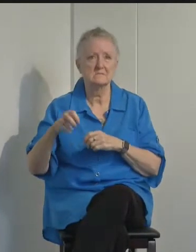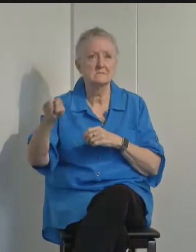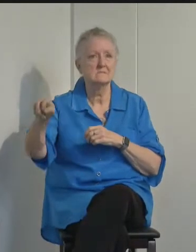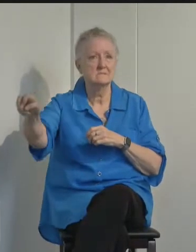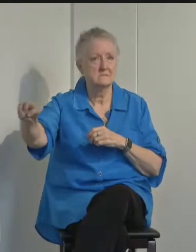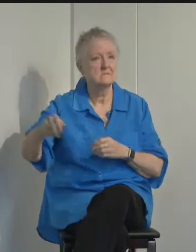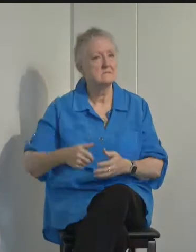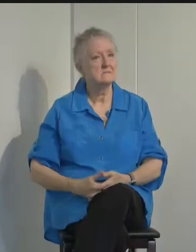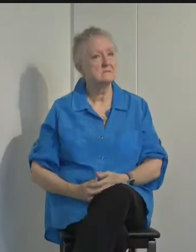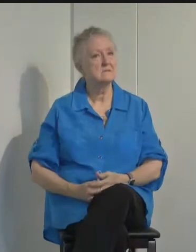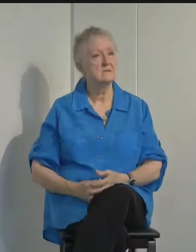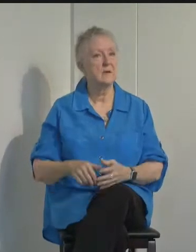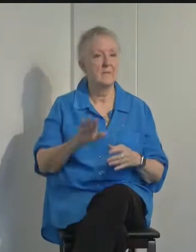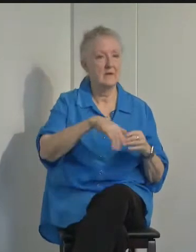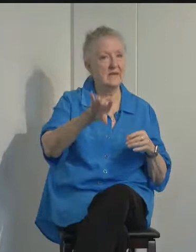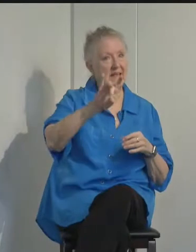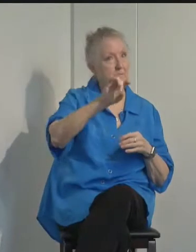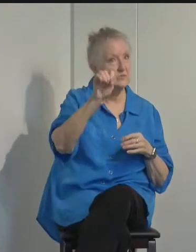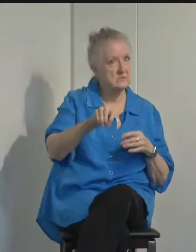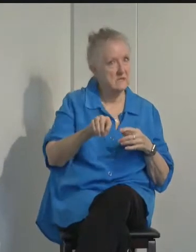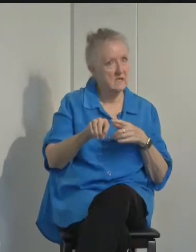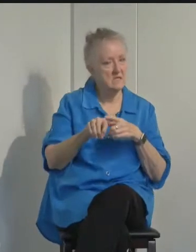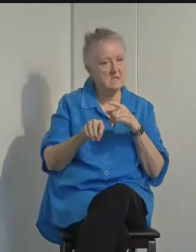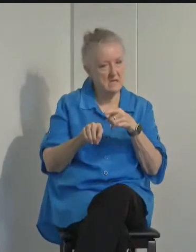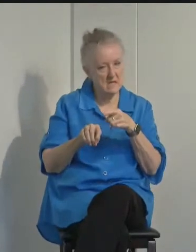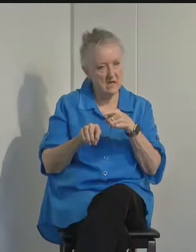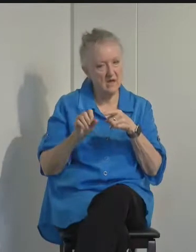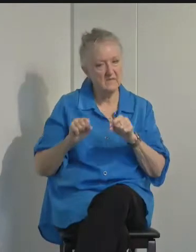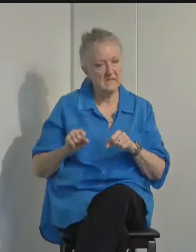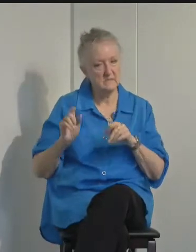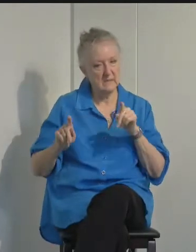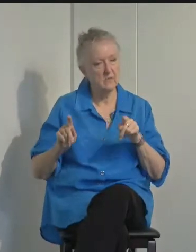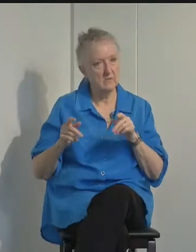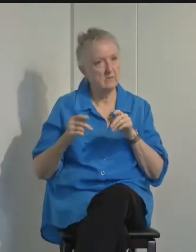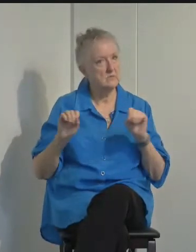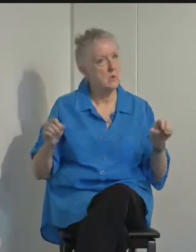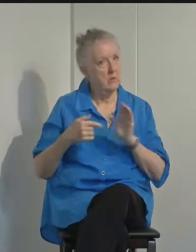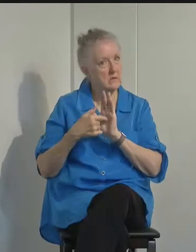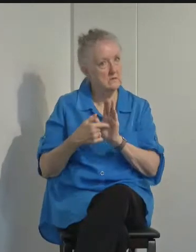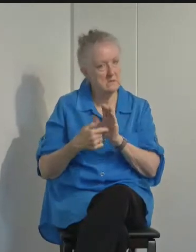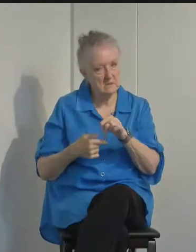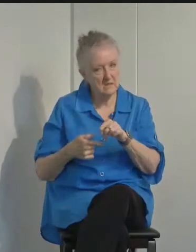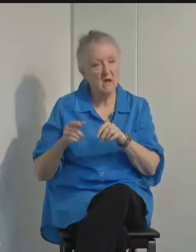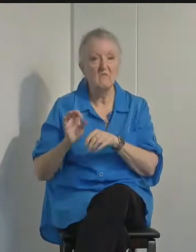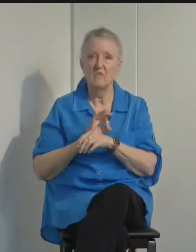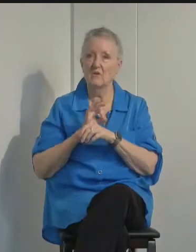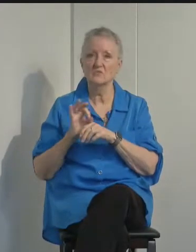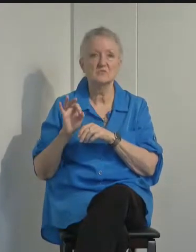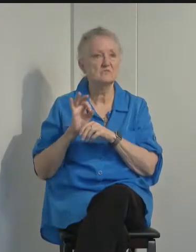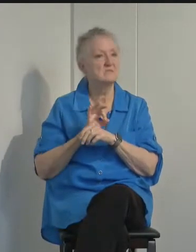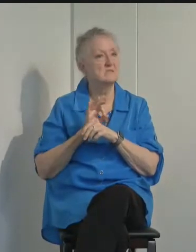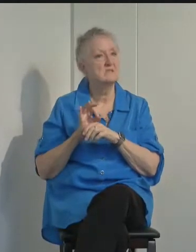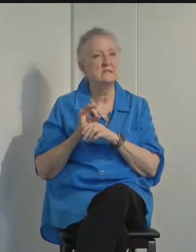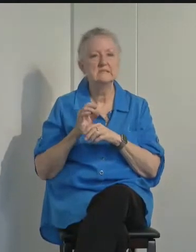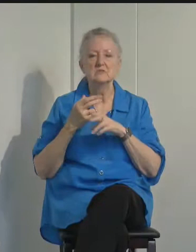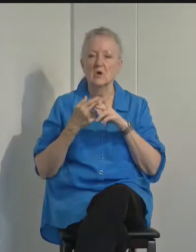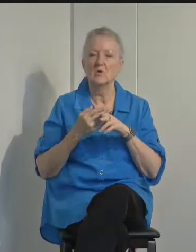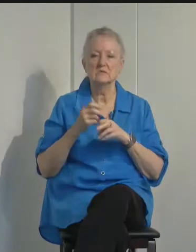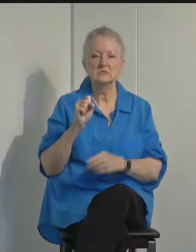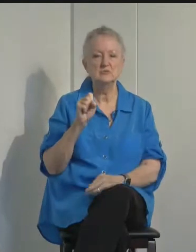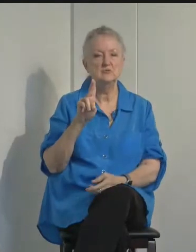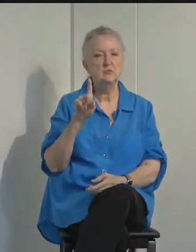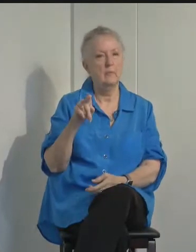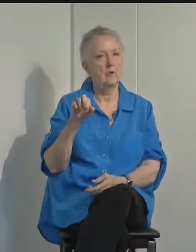About 8% of these contagious individuals function as so-called super spreaders,